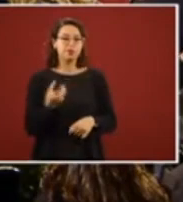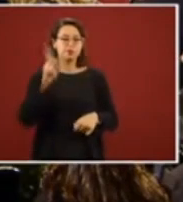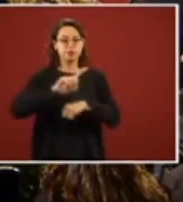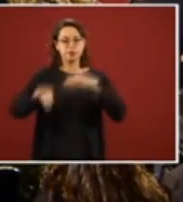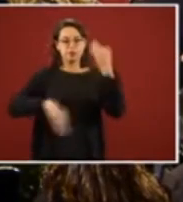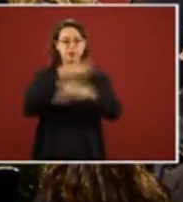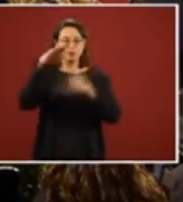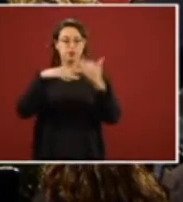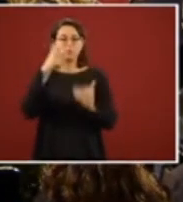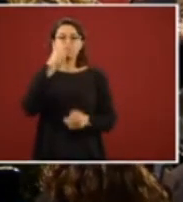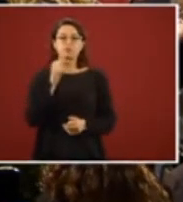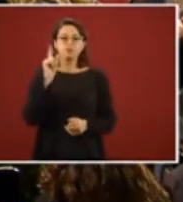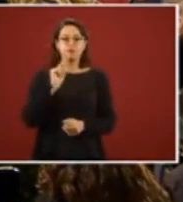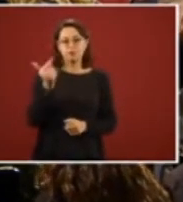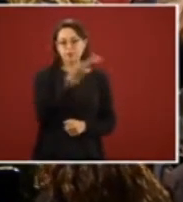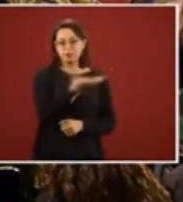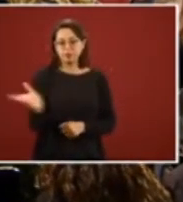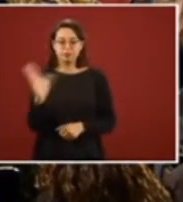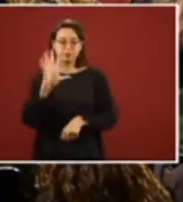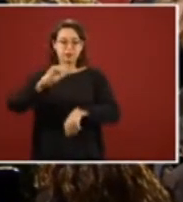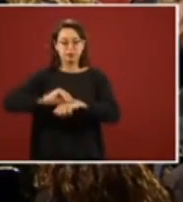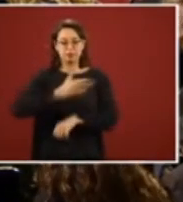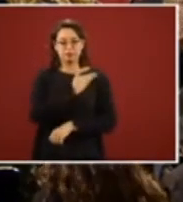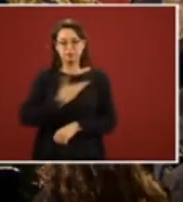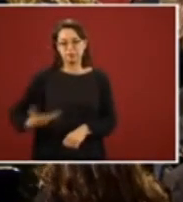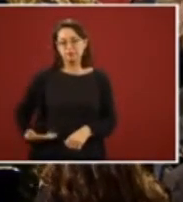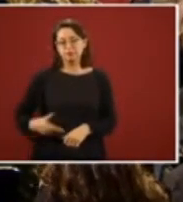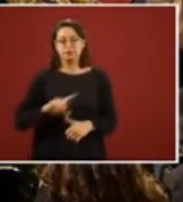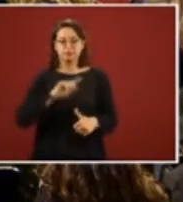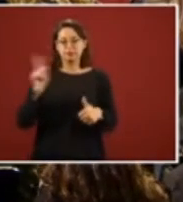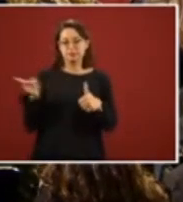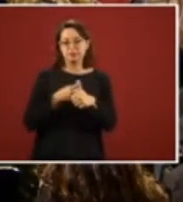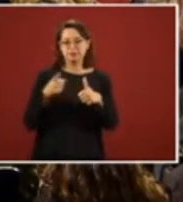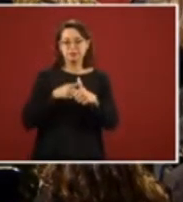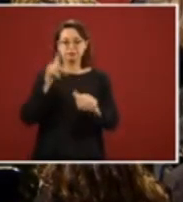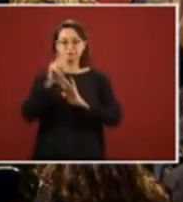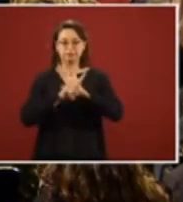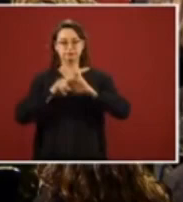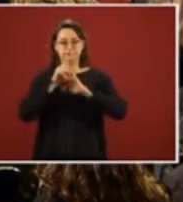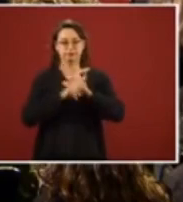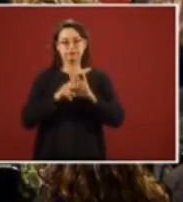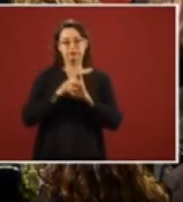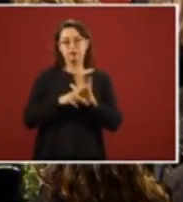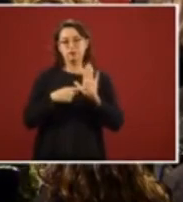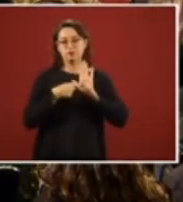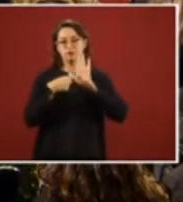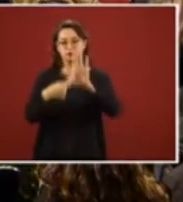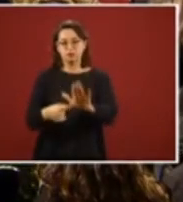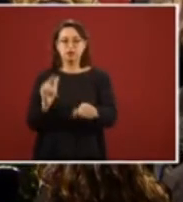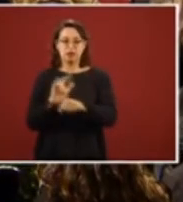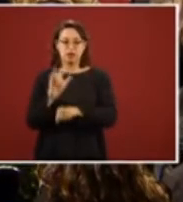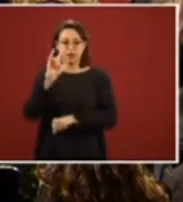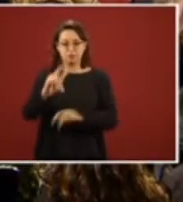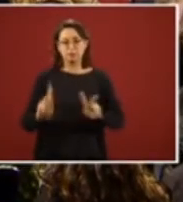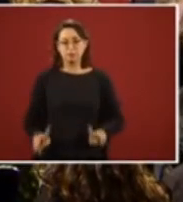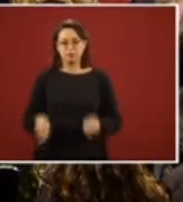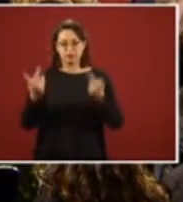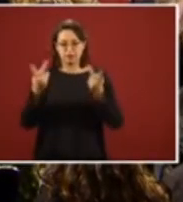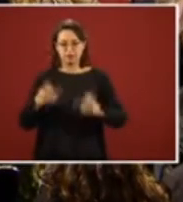Hello, very good day to all, one and all. First, I want to show you a video of the airplanes